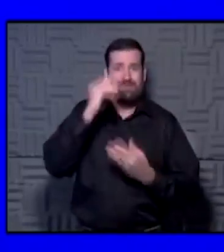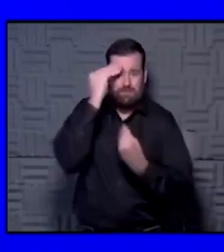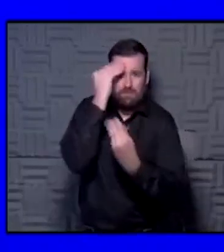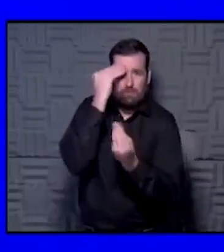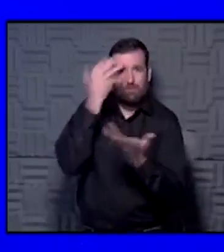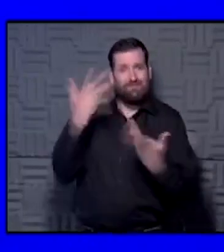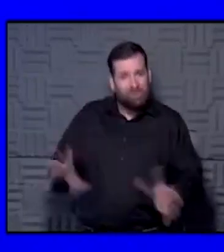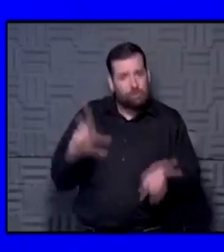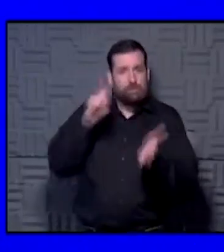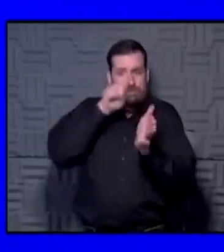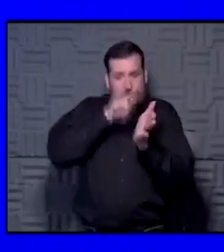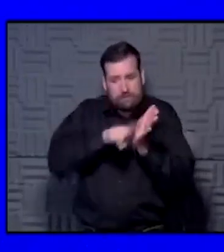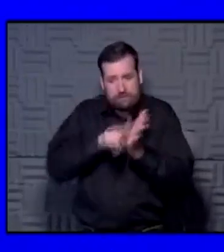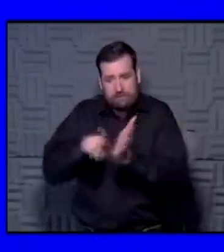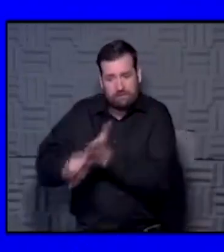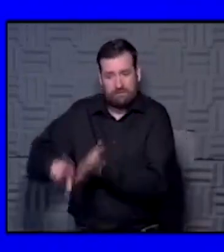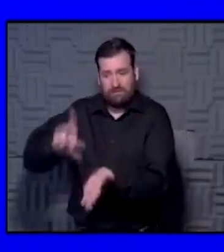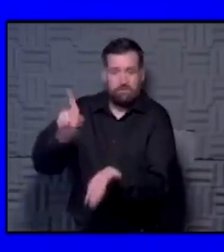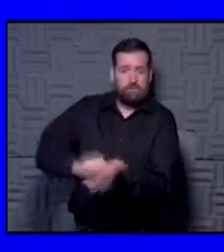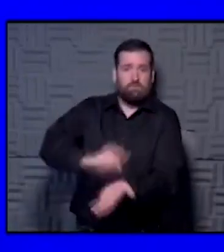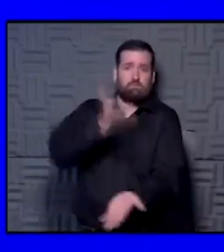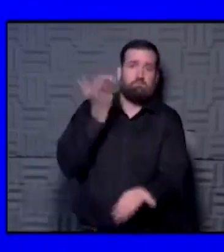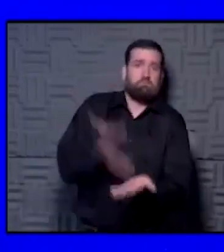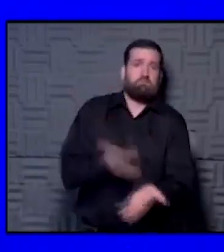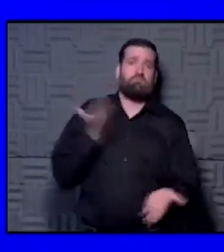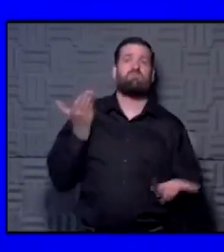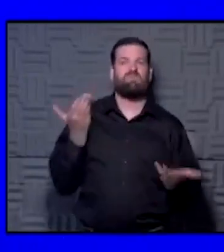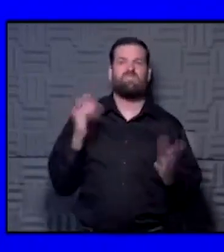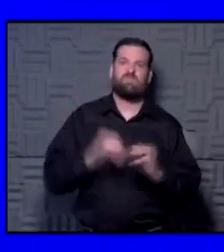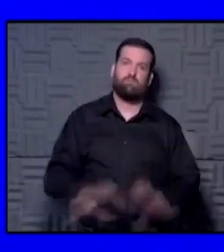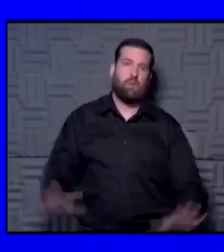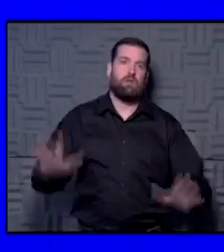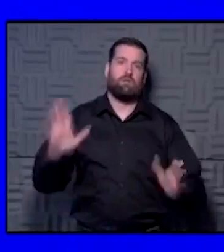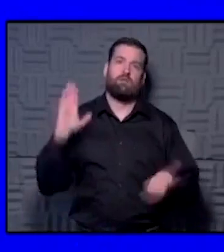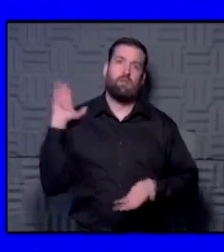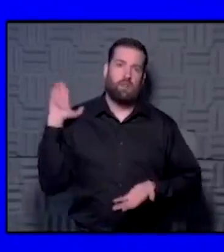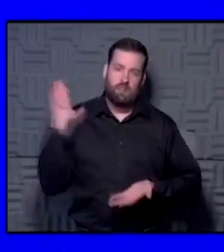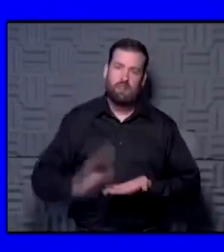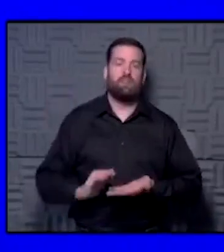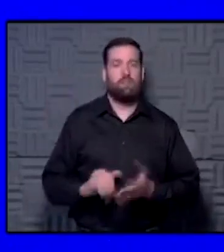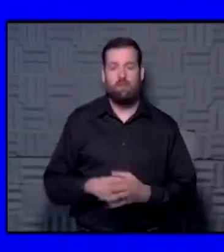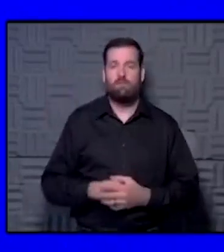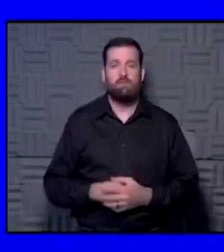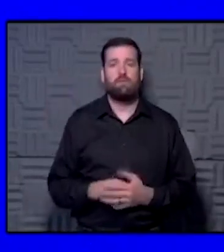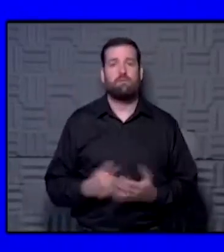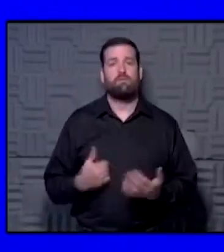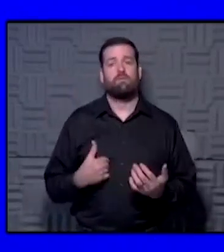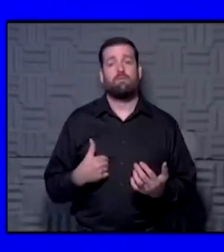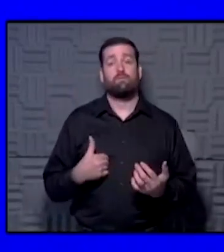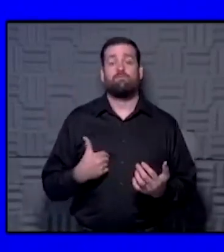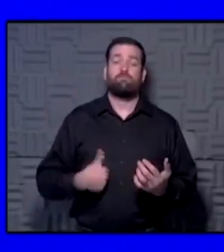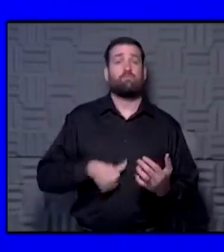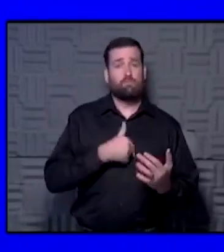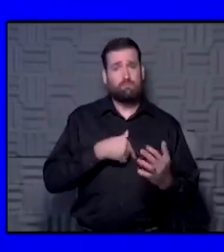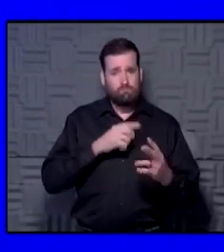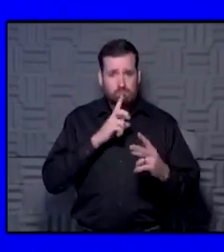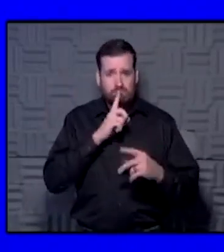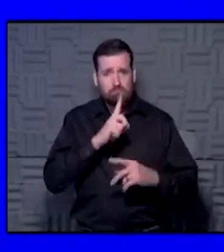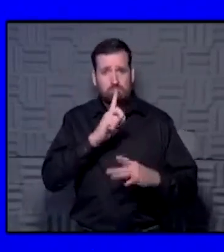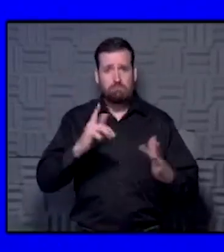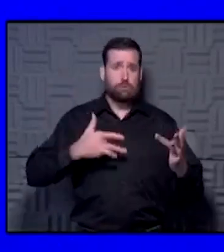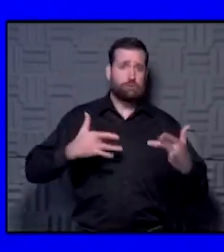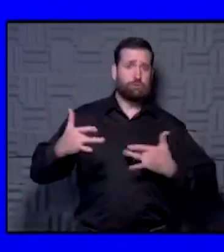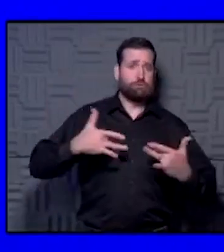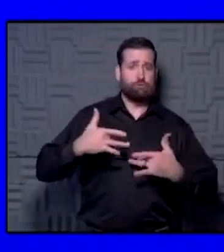spread is extremely low in the health care setting. from the health care worker to the patient. And we are certainly very concerned about patient